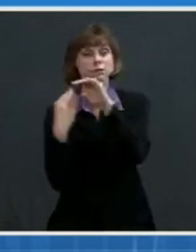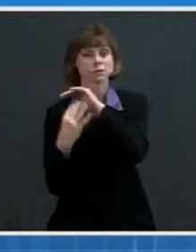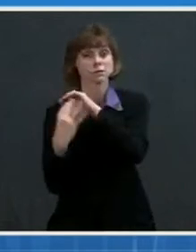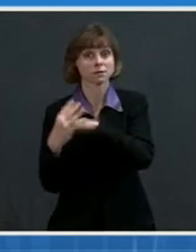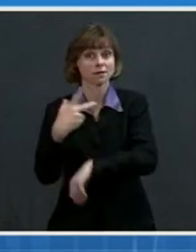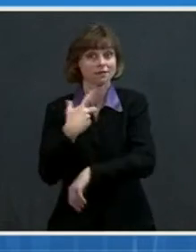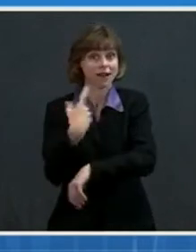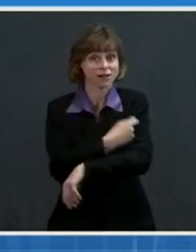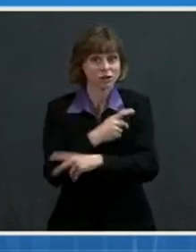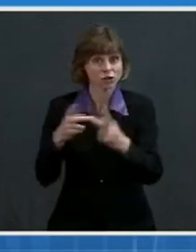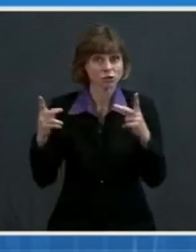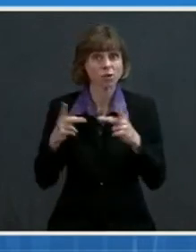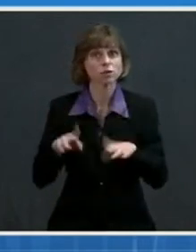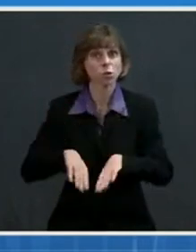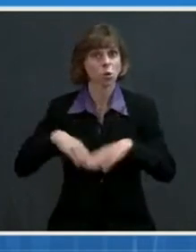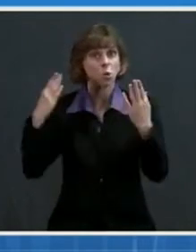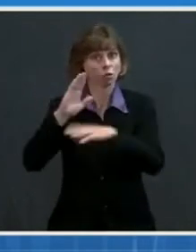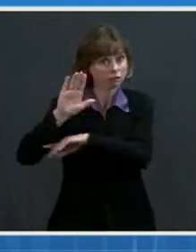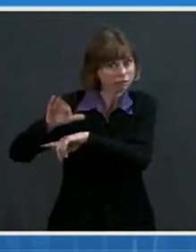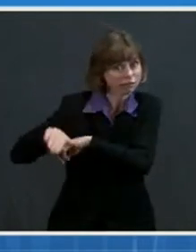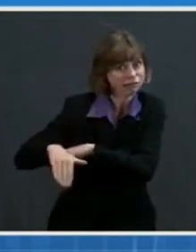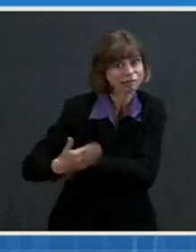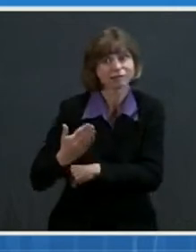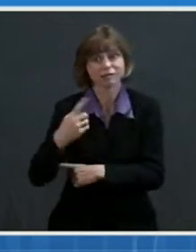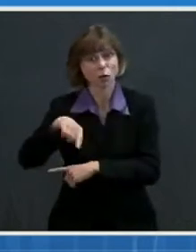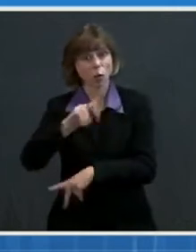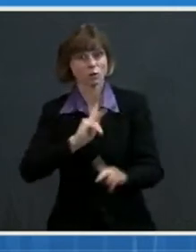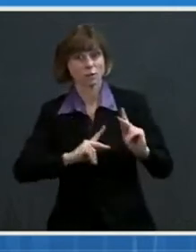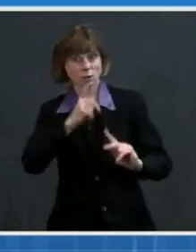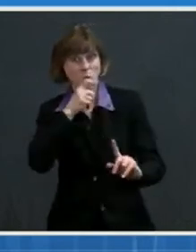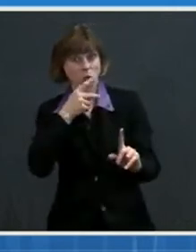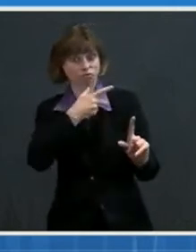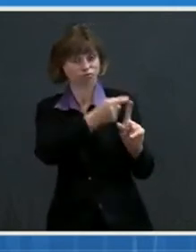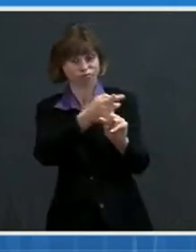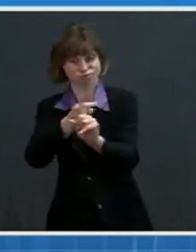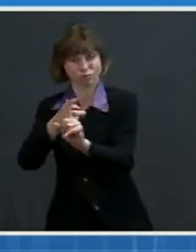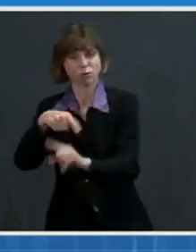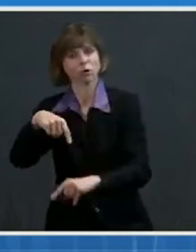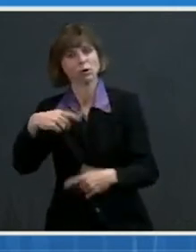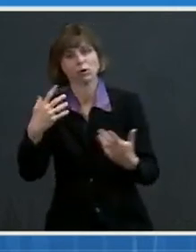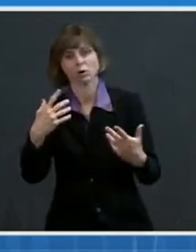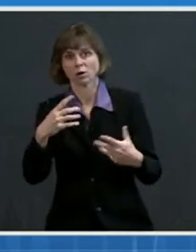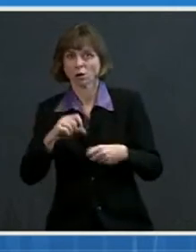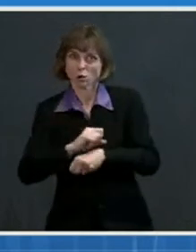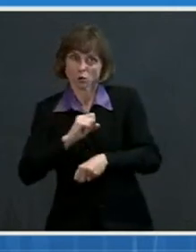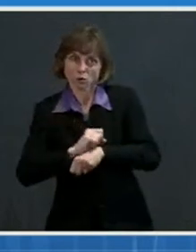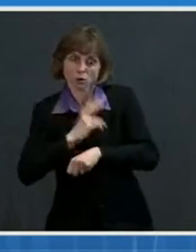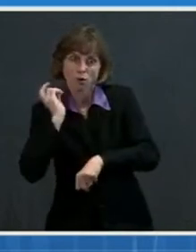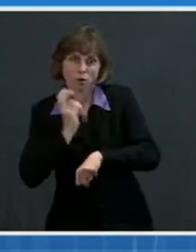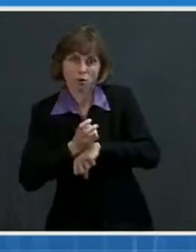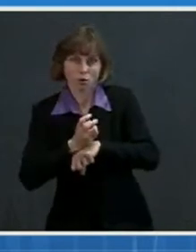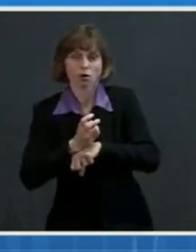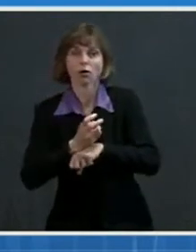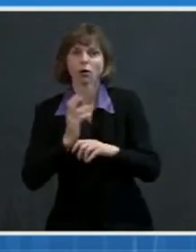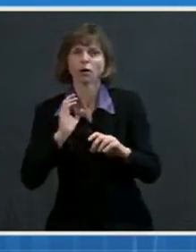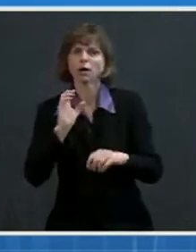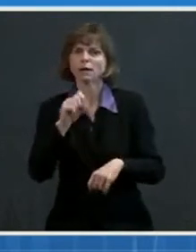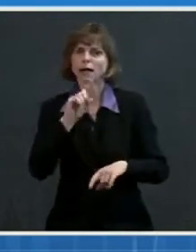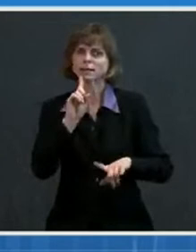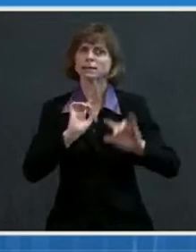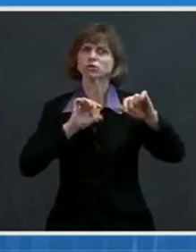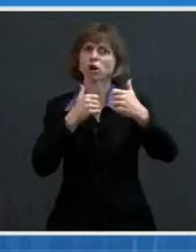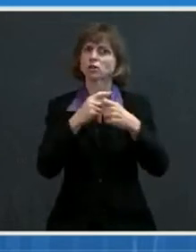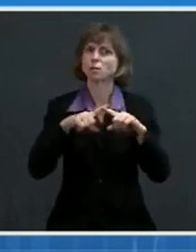vaccinators. While all of this is challenging, our message is keep going. I know the pace is